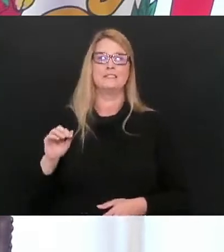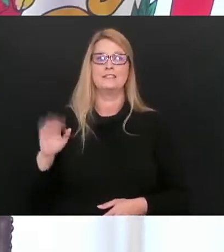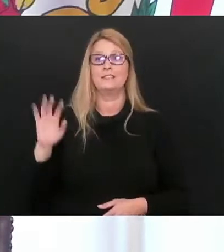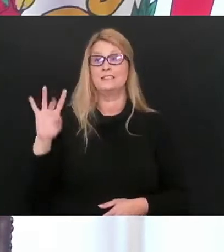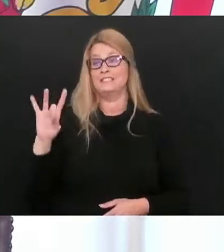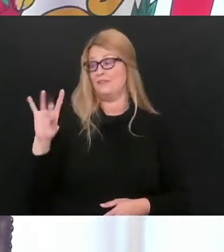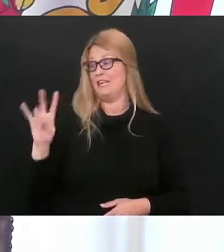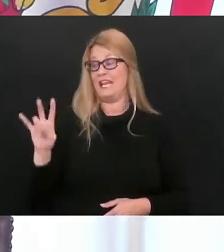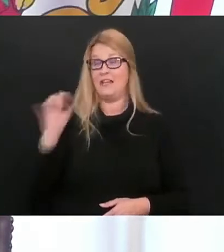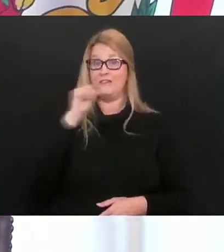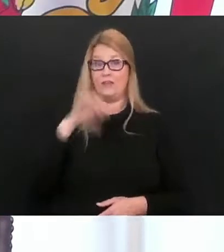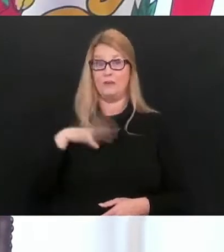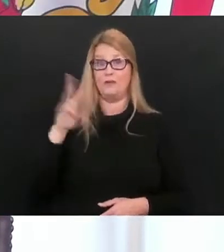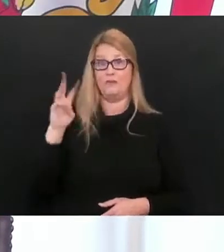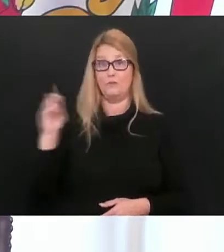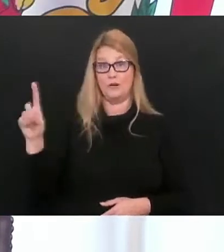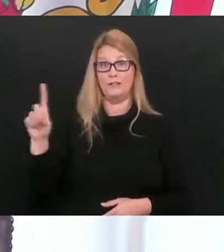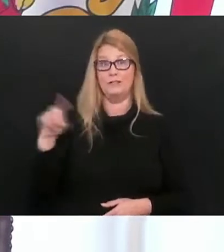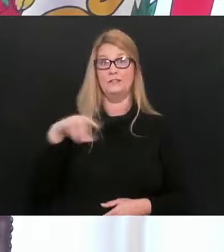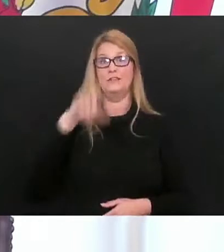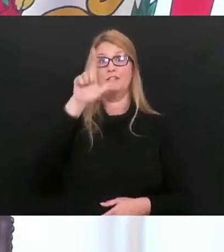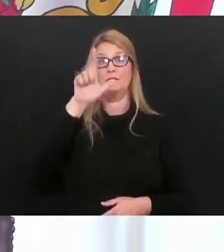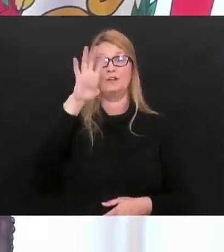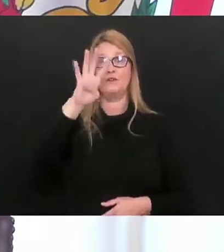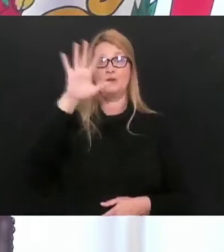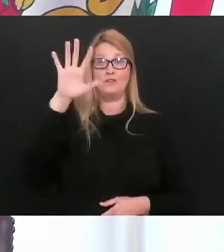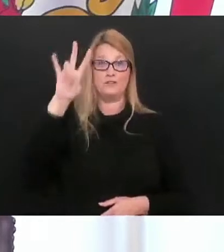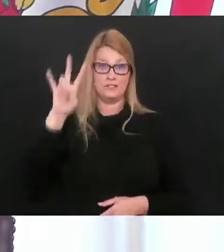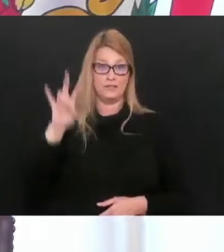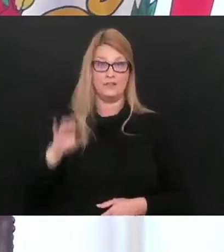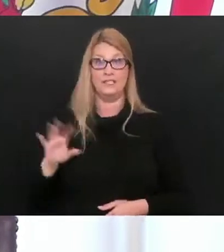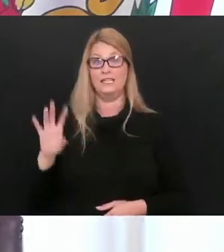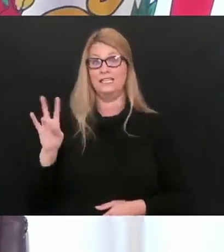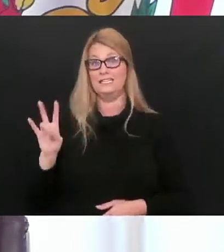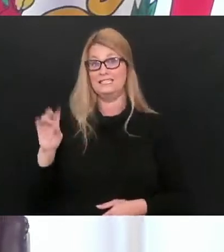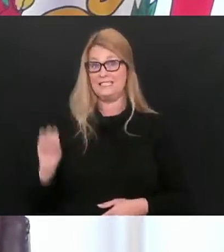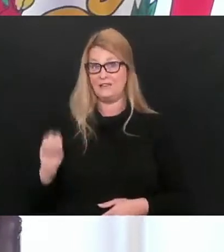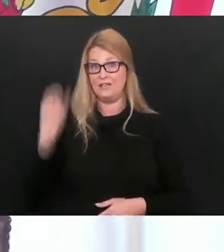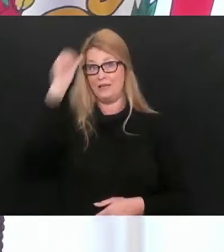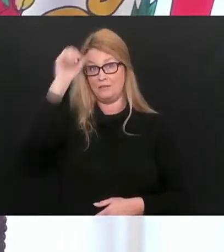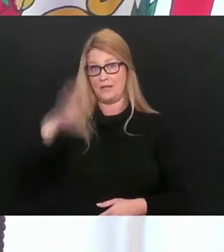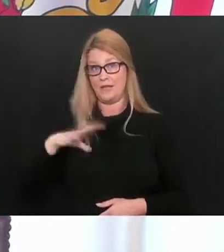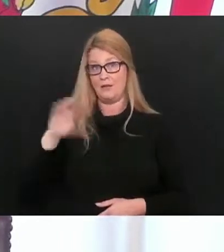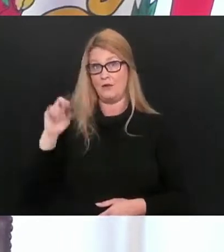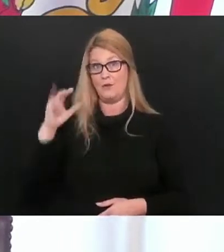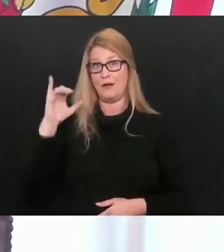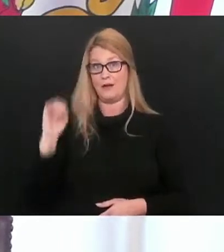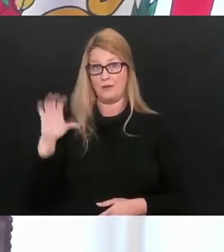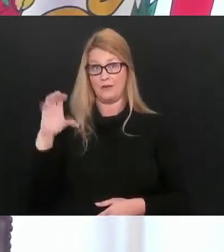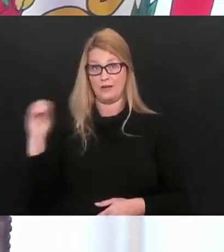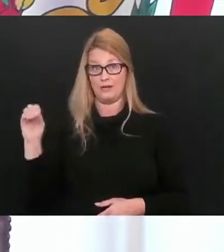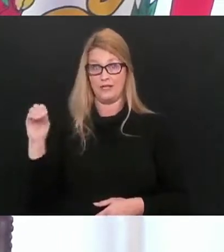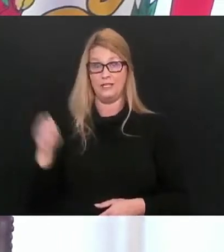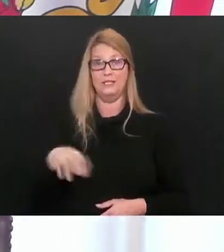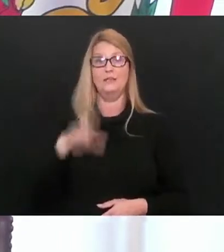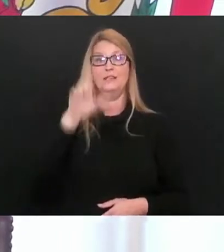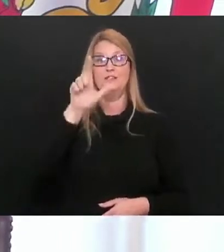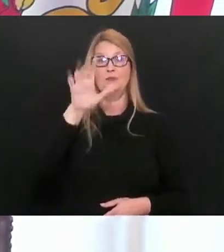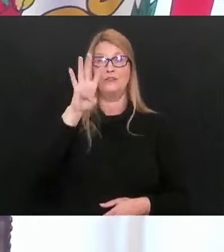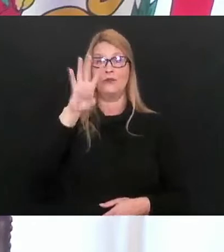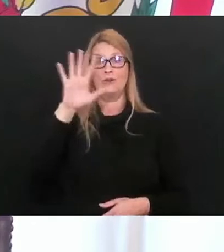female from Wood County. Our 2,457th death is a 70-year-old male from Ohio County. Our 2